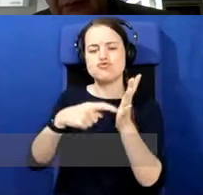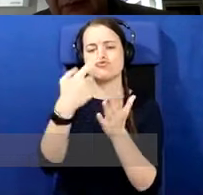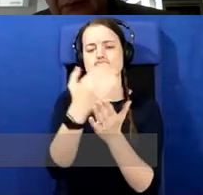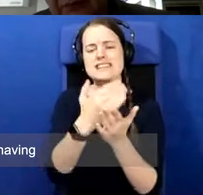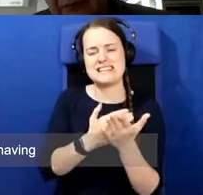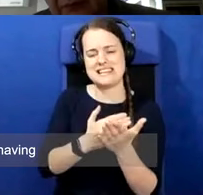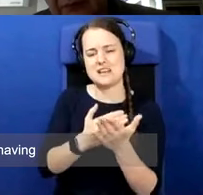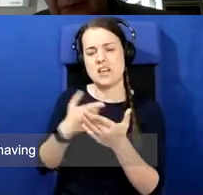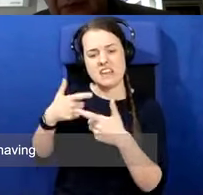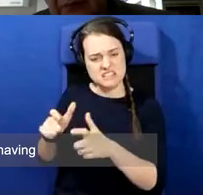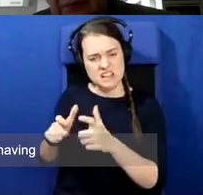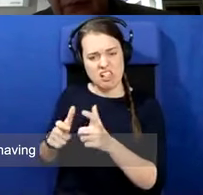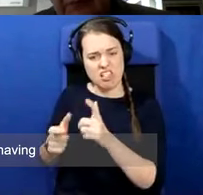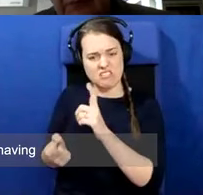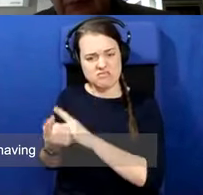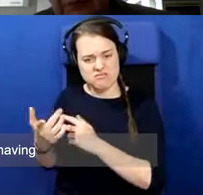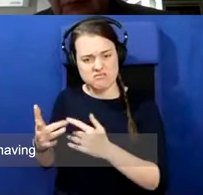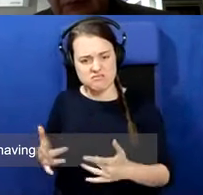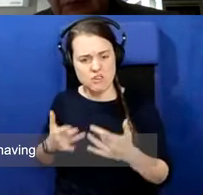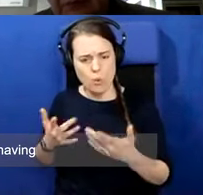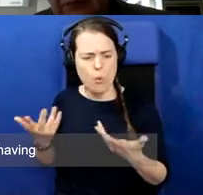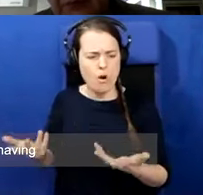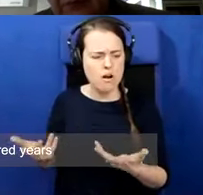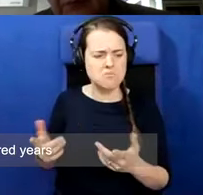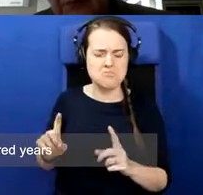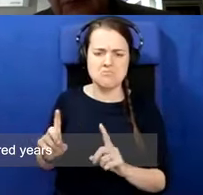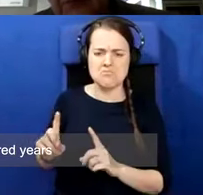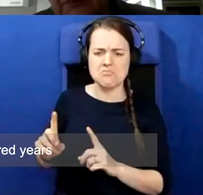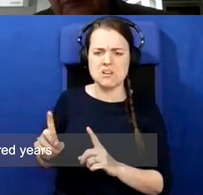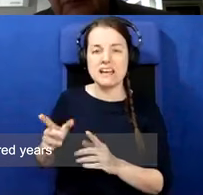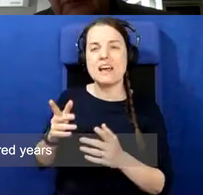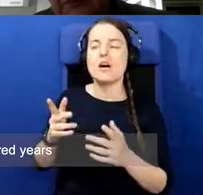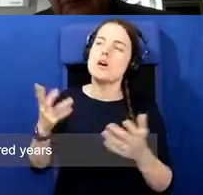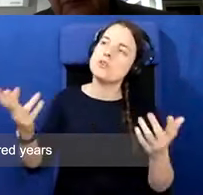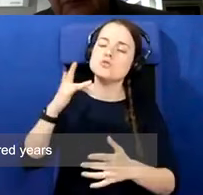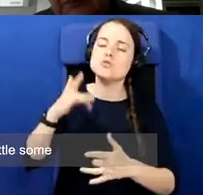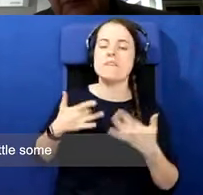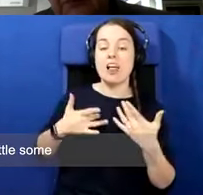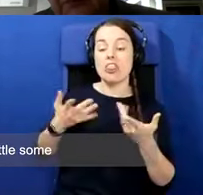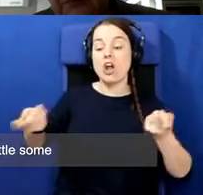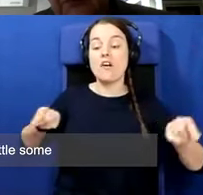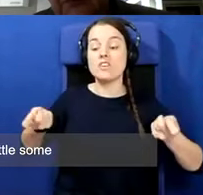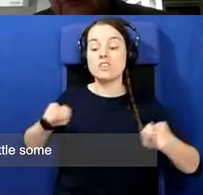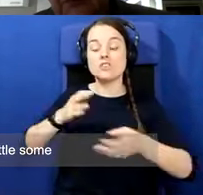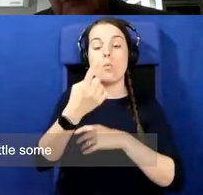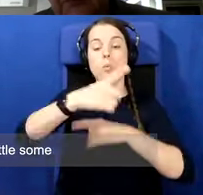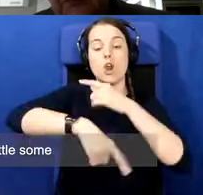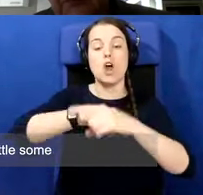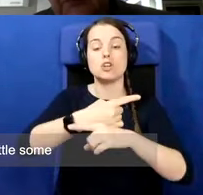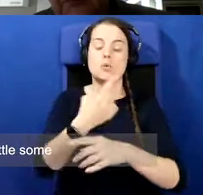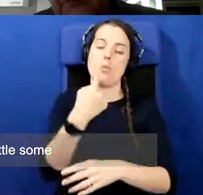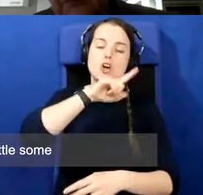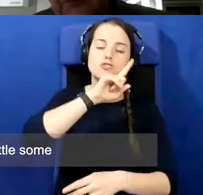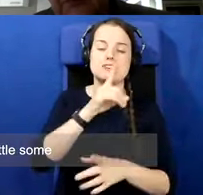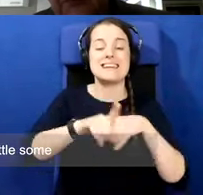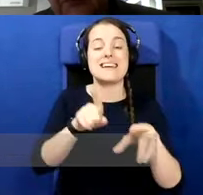in being a kind of, you know, having that governance over the hundred years have been able to, to kind of